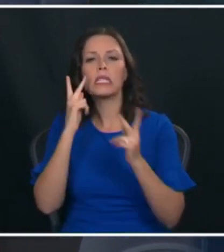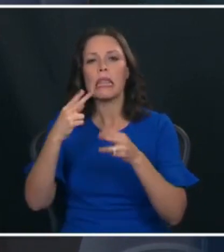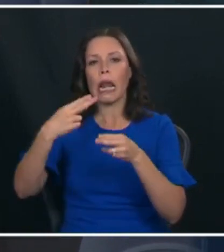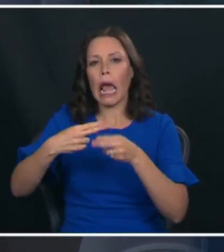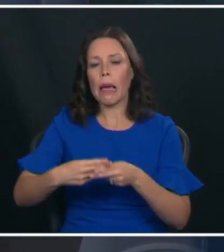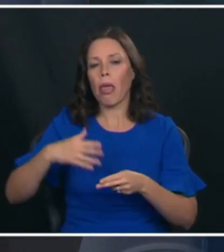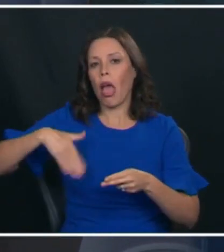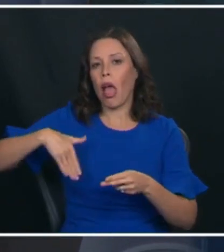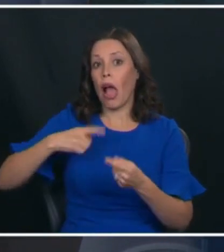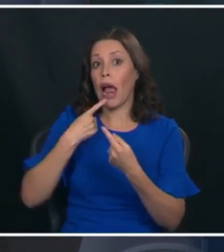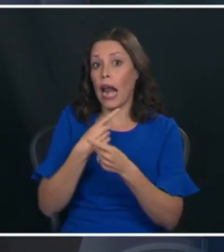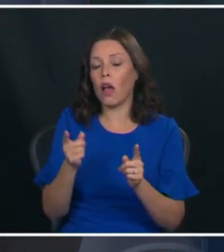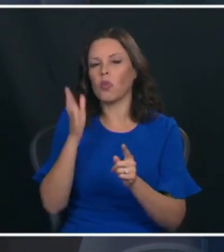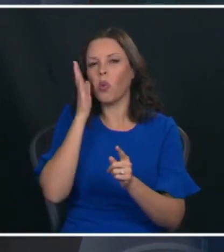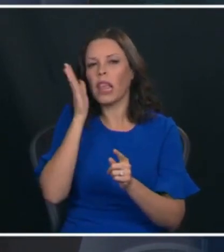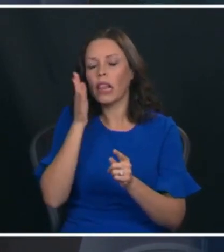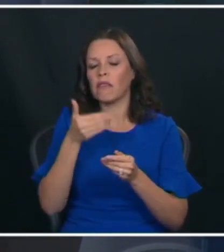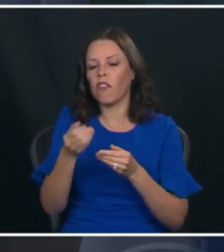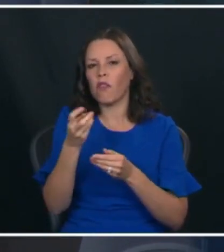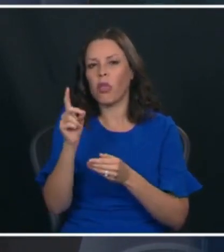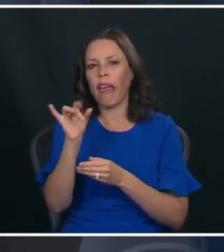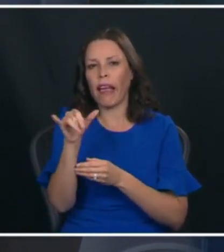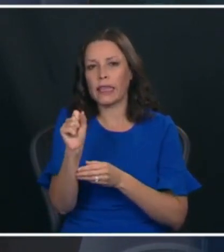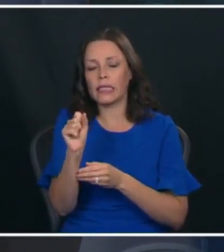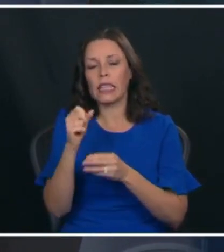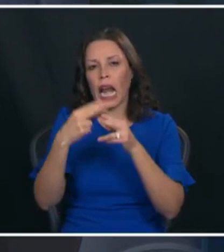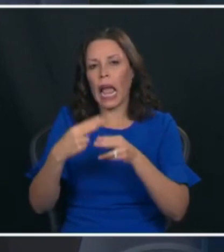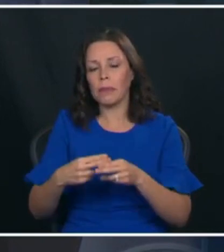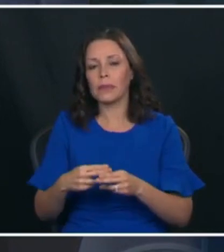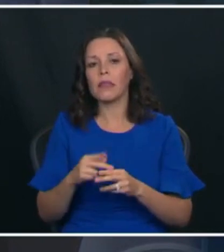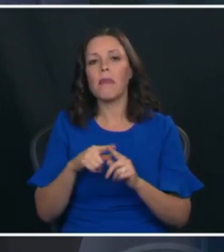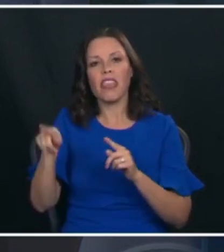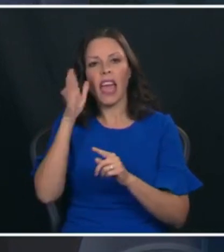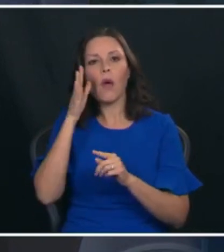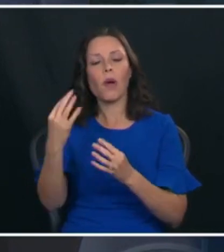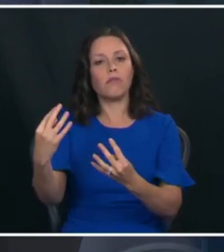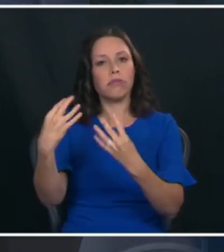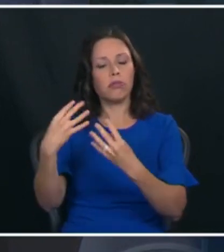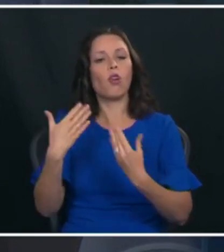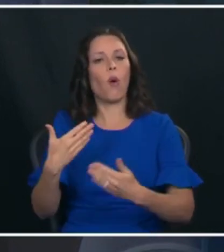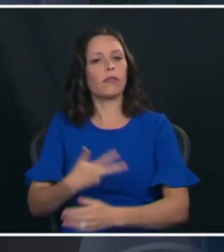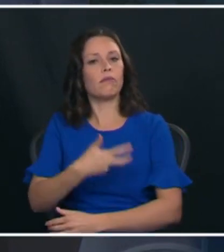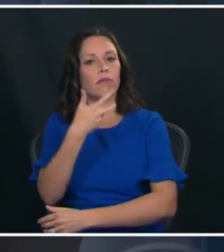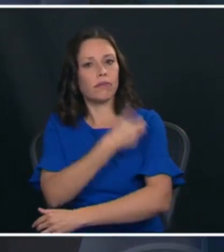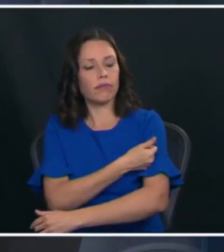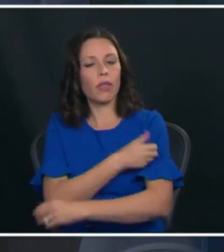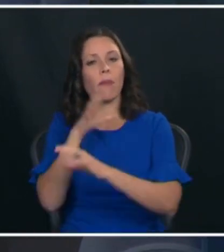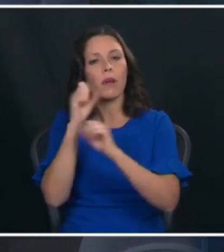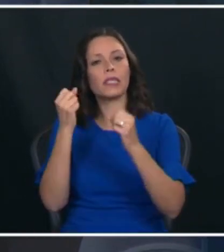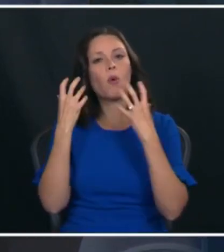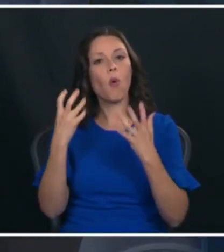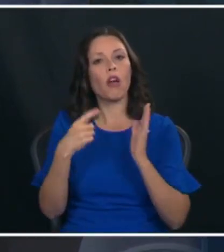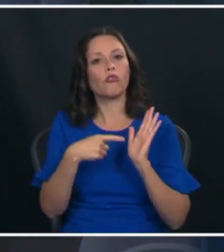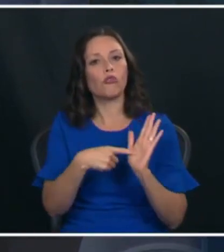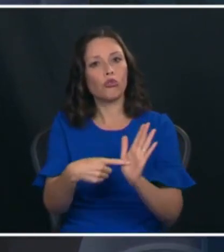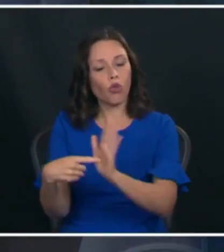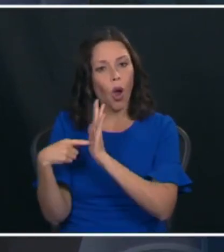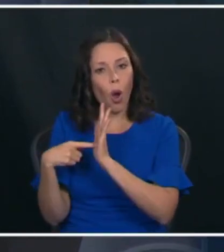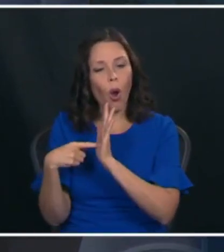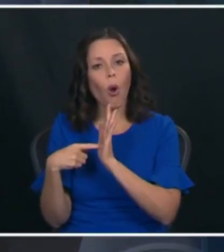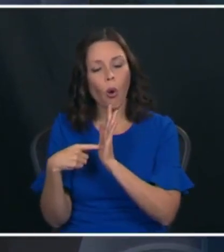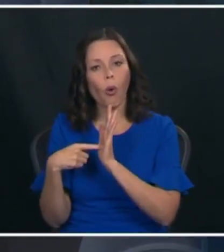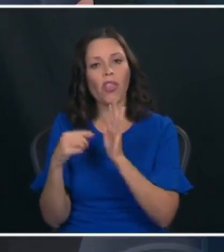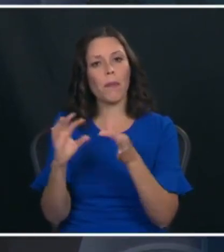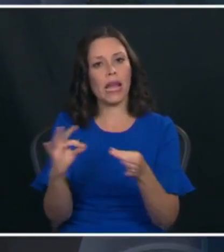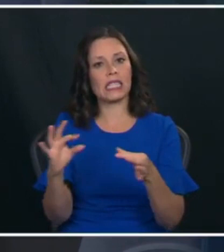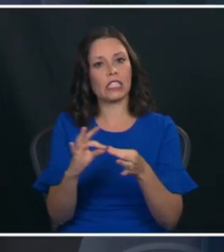who that is who those individuals will be but they will be taking it publicly to instill confidence the president wants to send a parallel message which